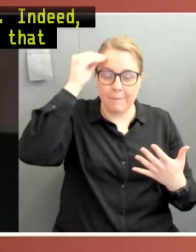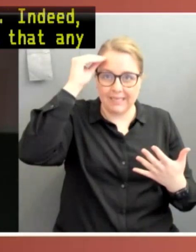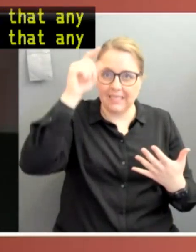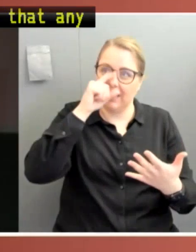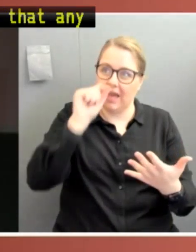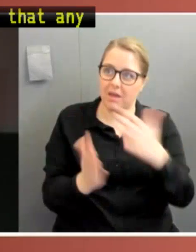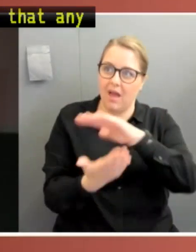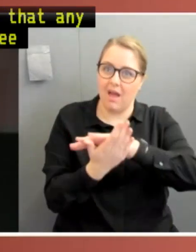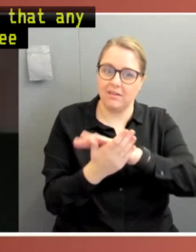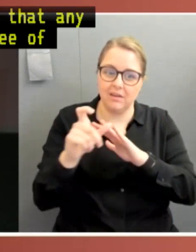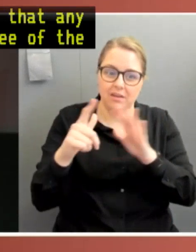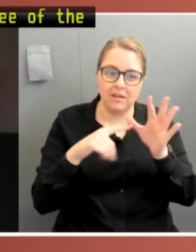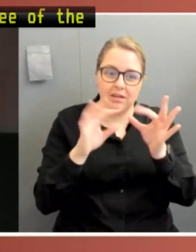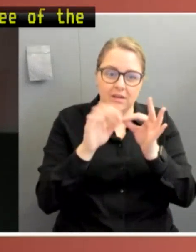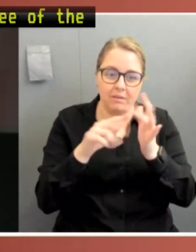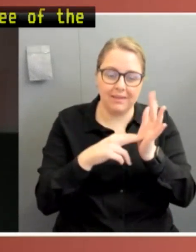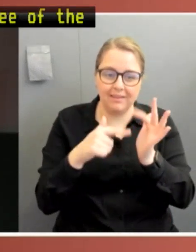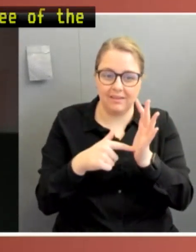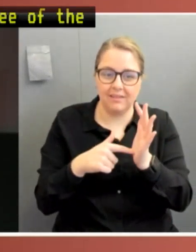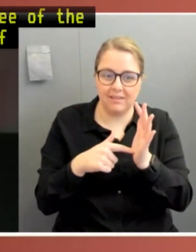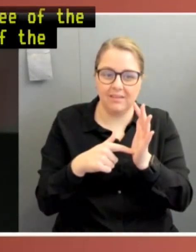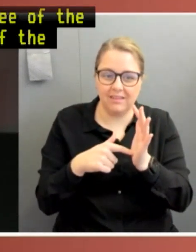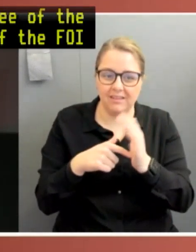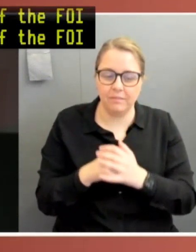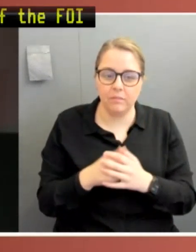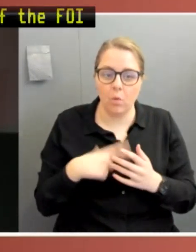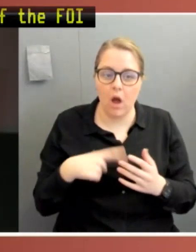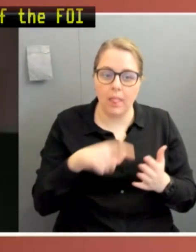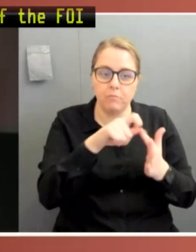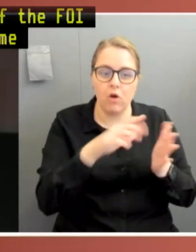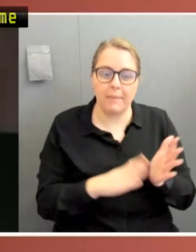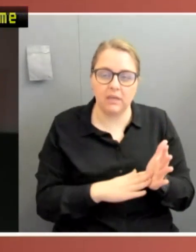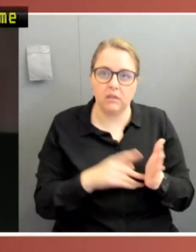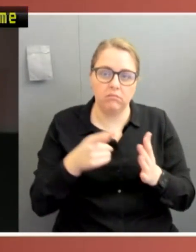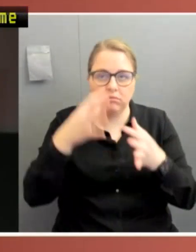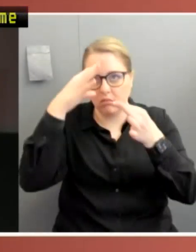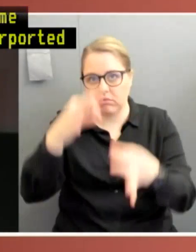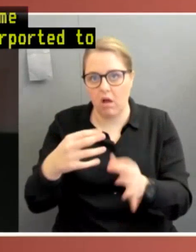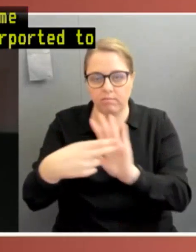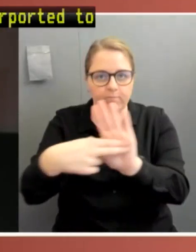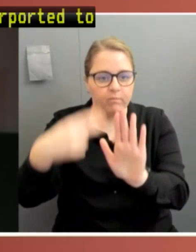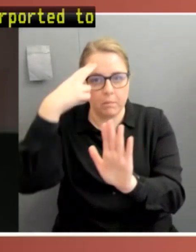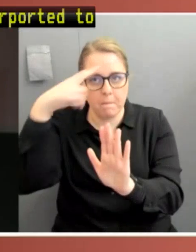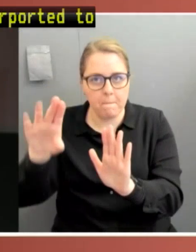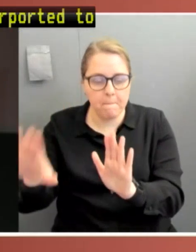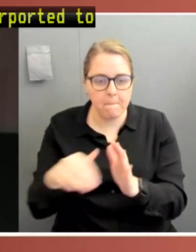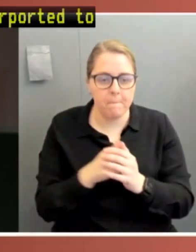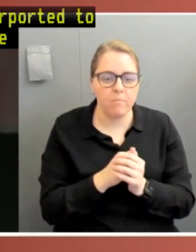of the FOI Act, merely because the Prime Minister of the day has purported to establish it as such. And as he explained, this premise is unsound.